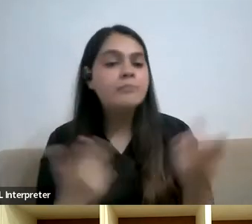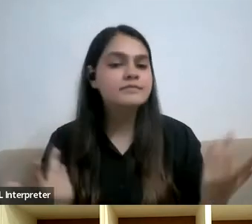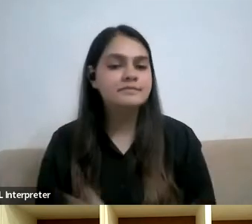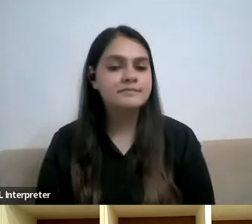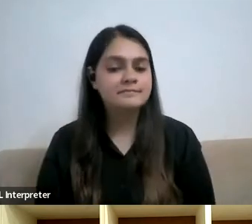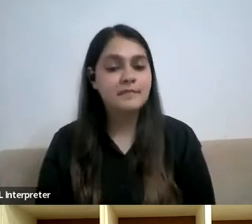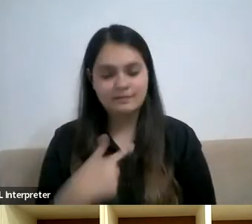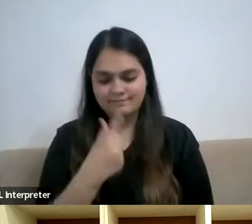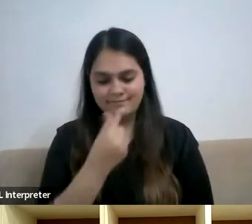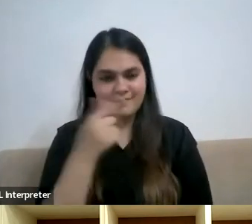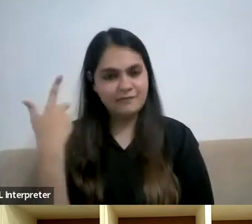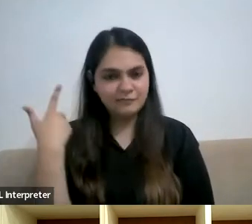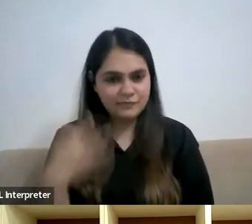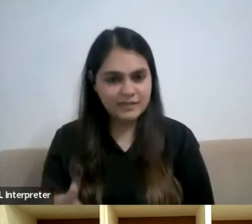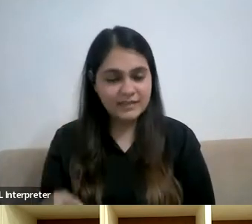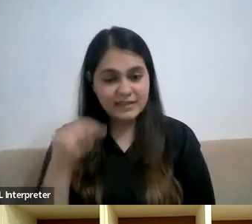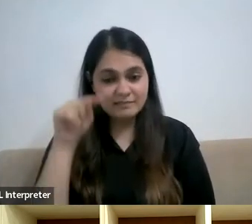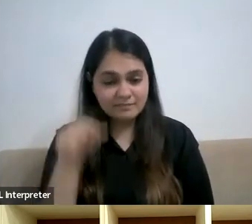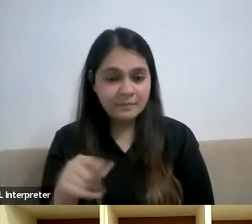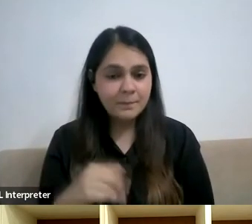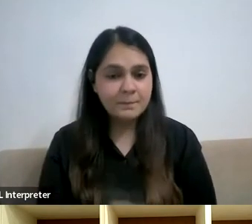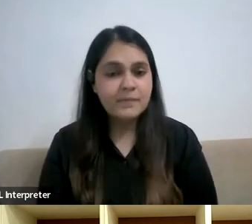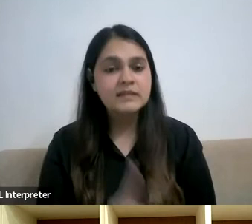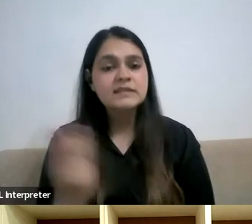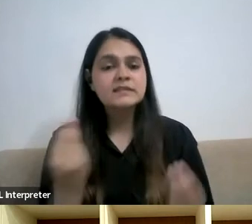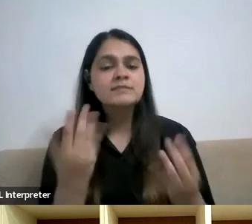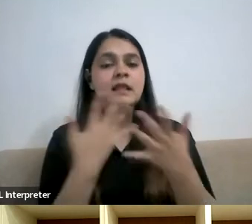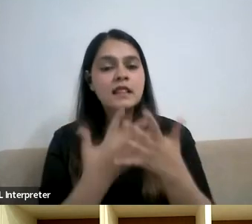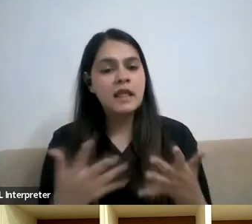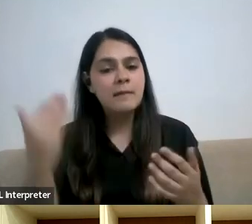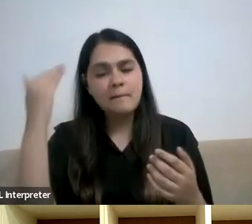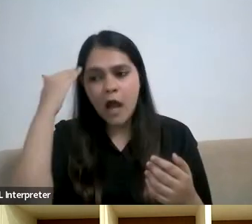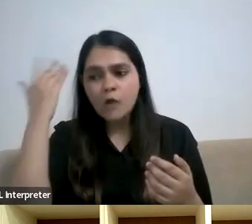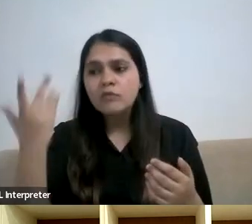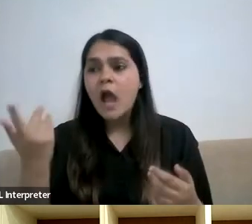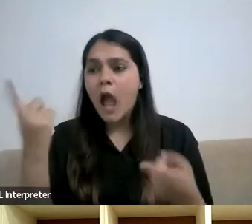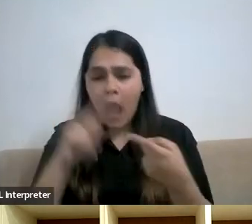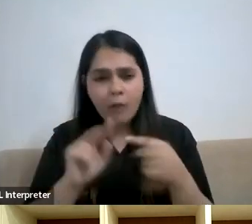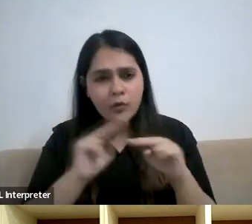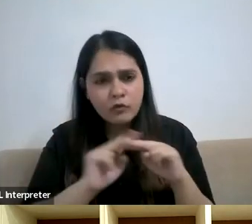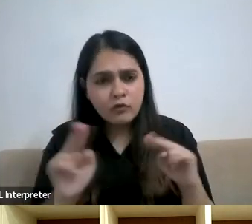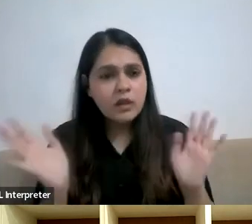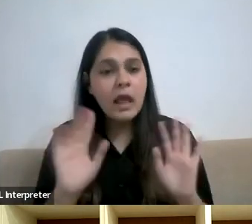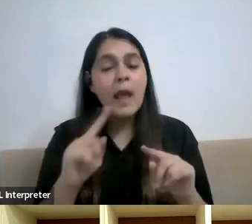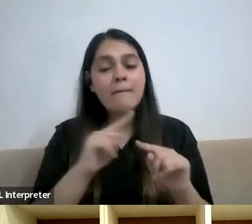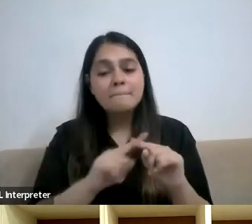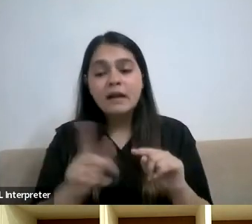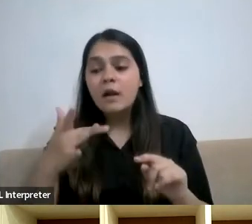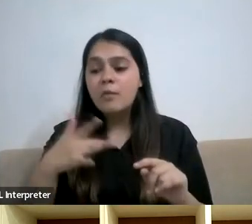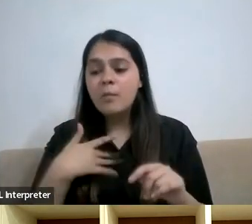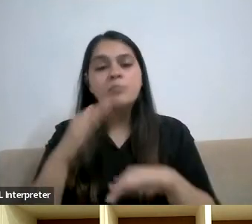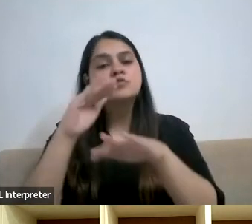having said that, the fact that things are stopped, that is not at all moving, it's moving at moving. The face is so challenging.